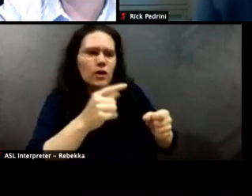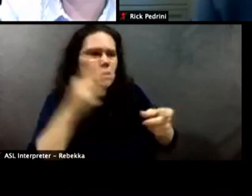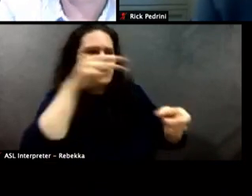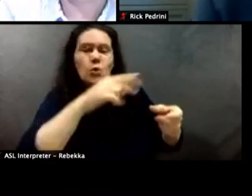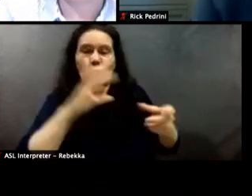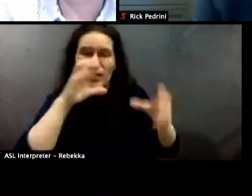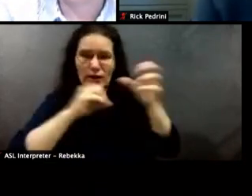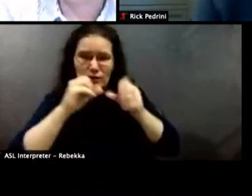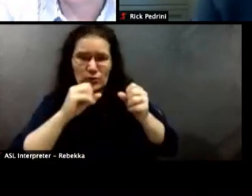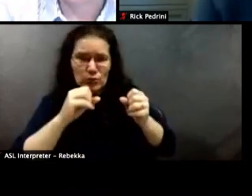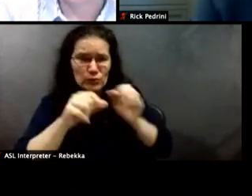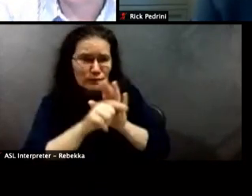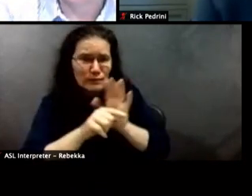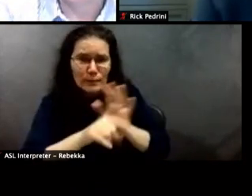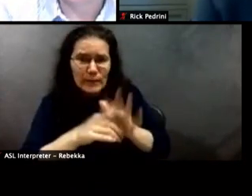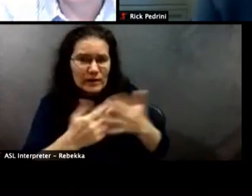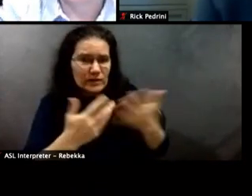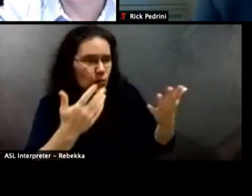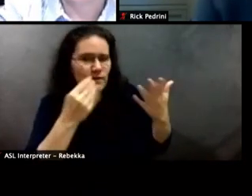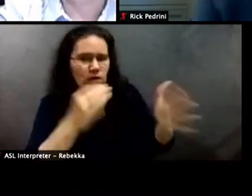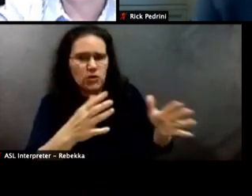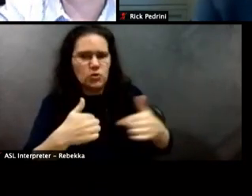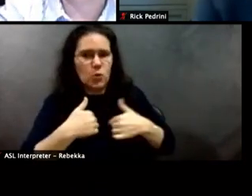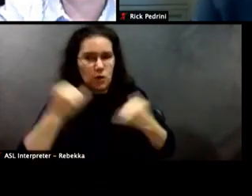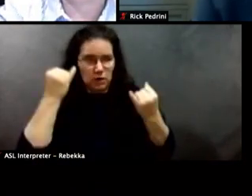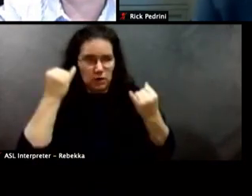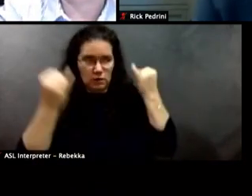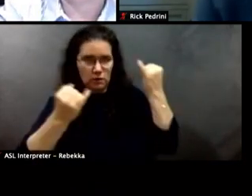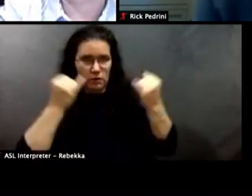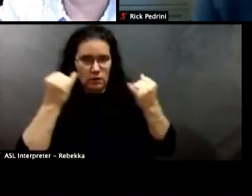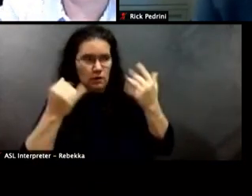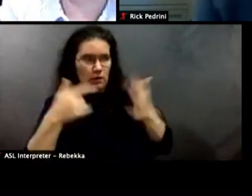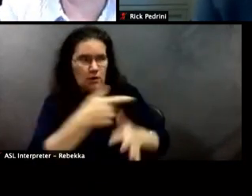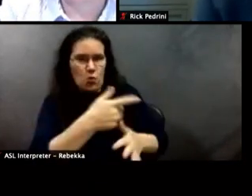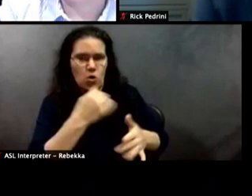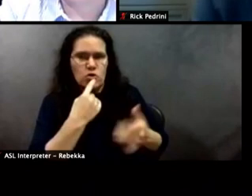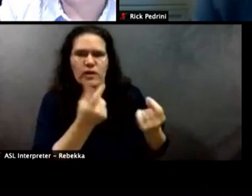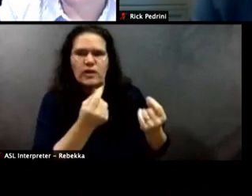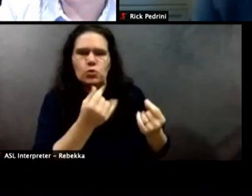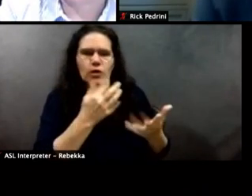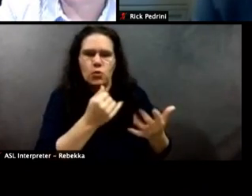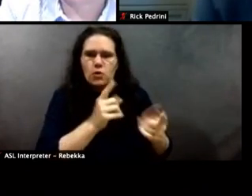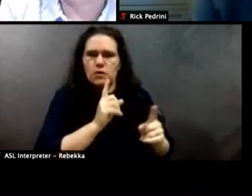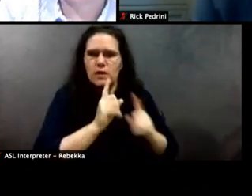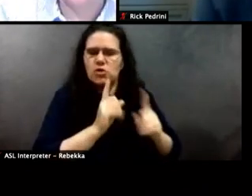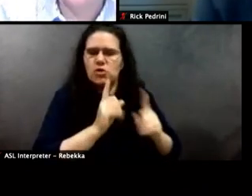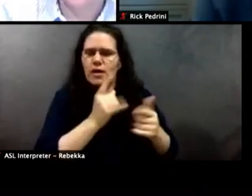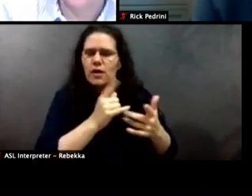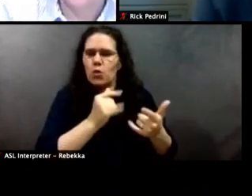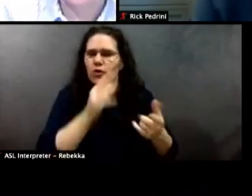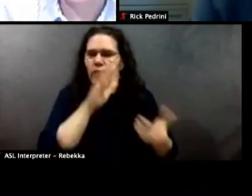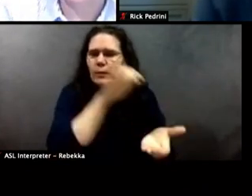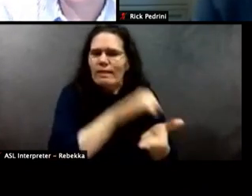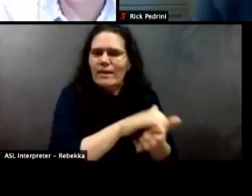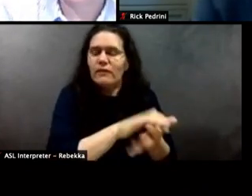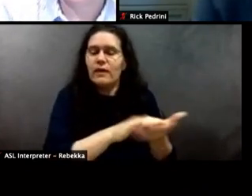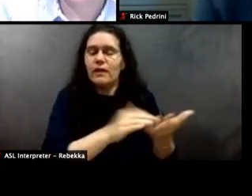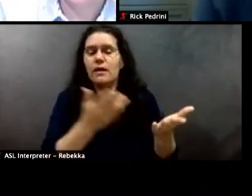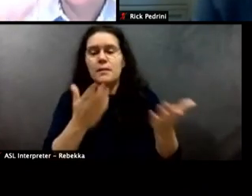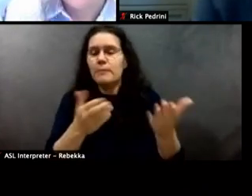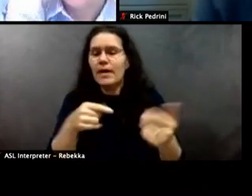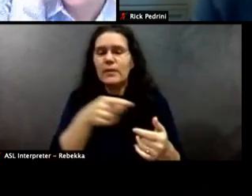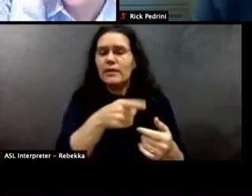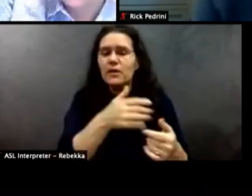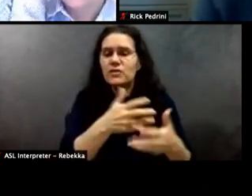department, we can't see that. So it just leaves us to our imaginations to assume the worst, right? Like there could be all this evidence that that